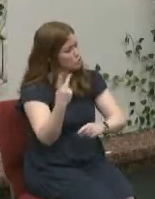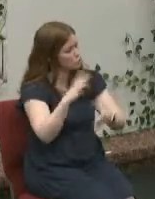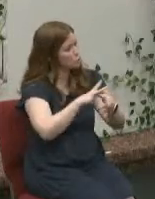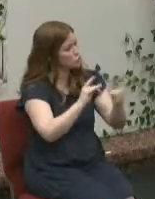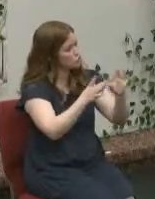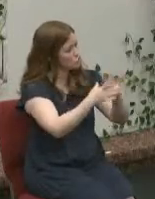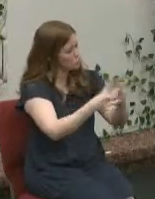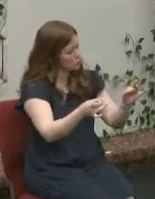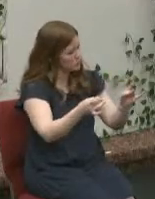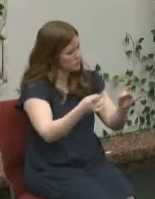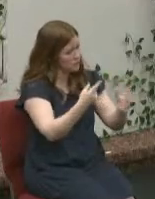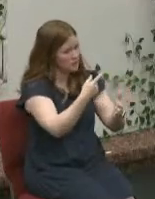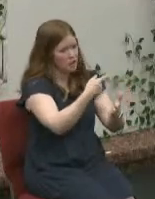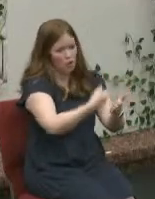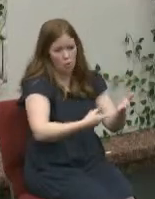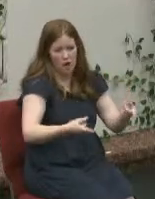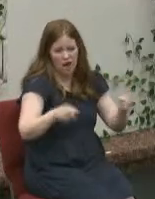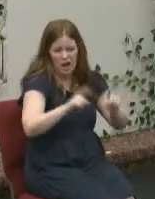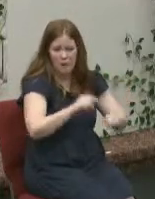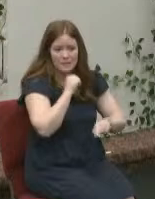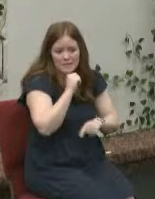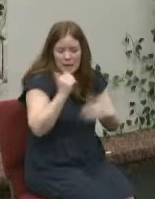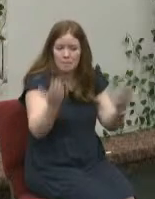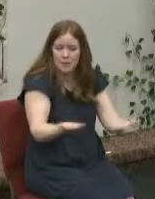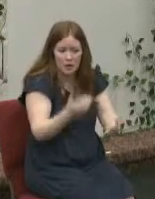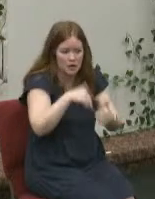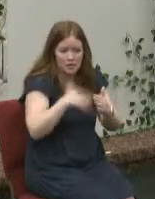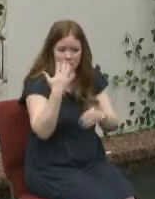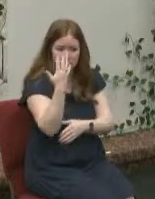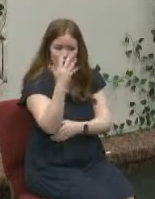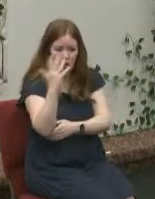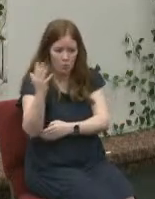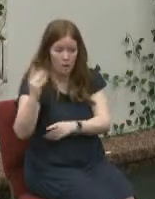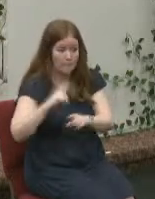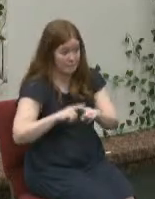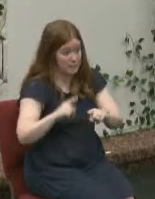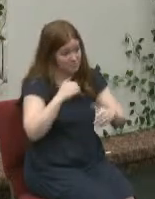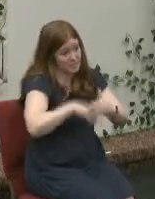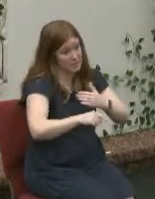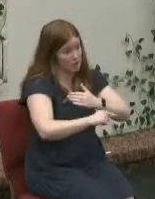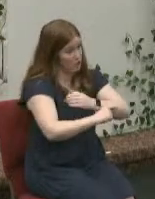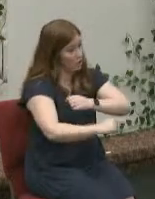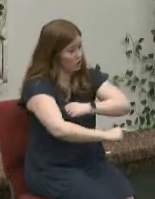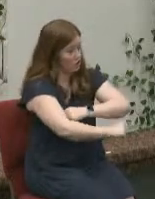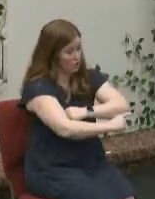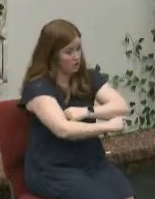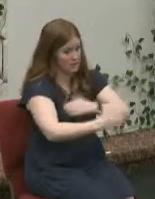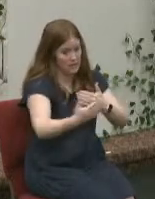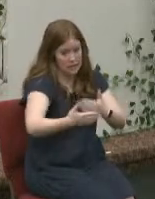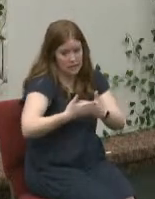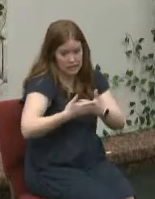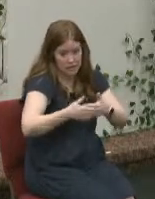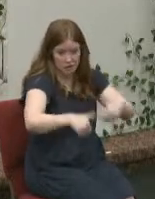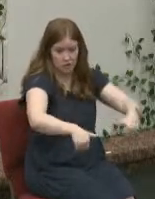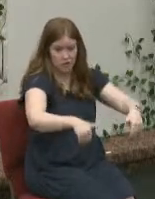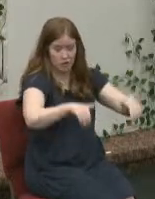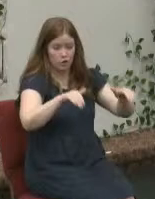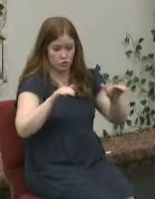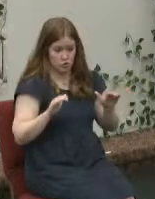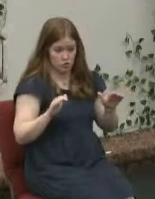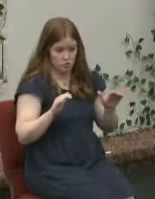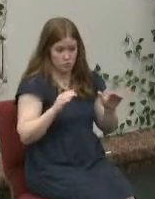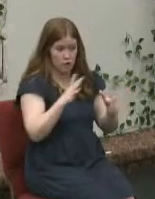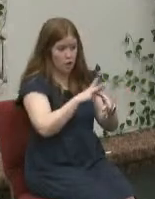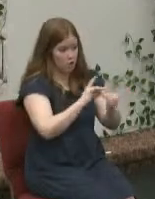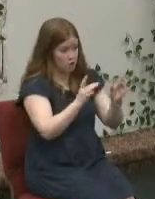place there is not in a wood or even it is in a garden and it's near a tomb and the